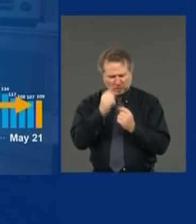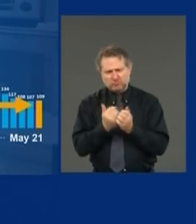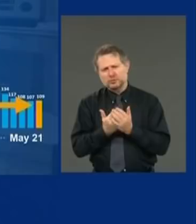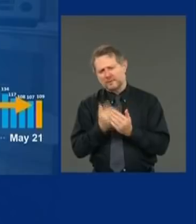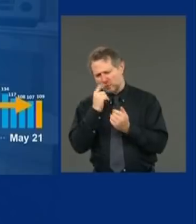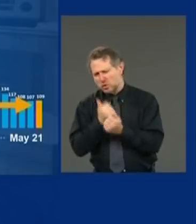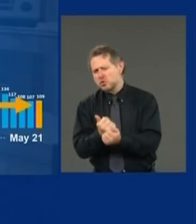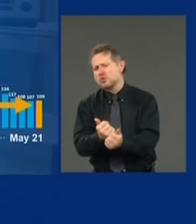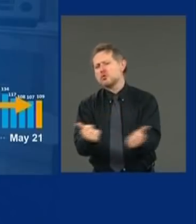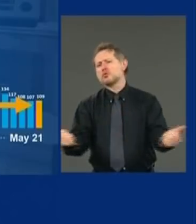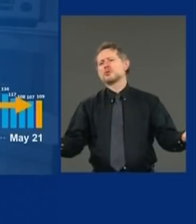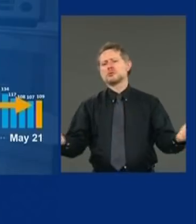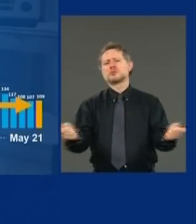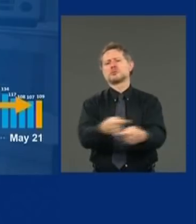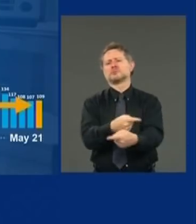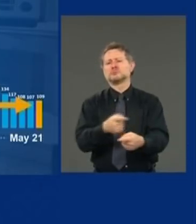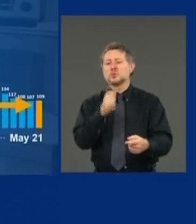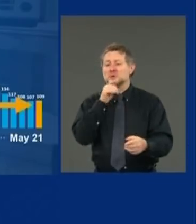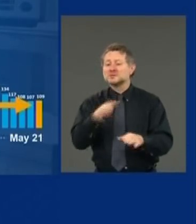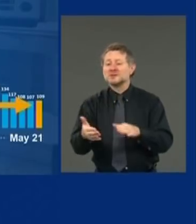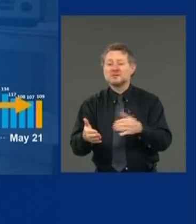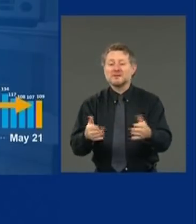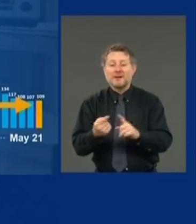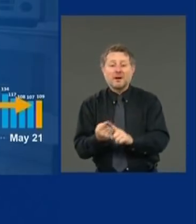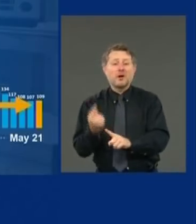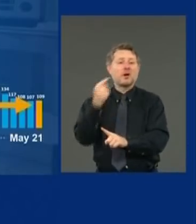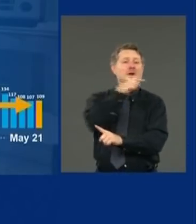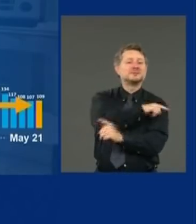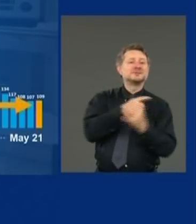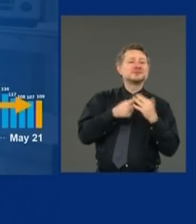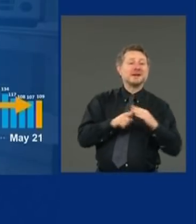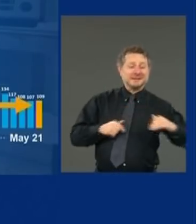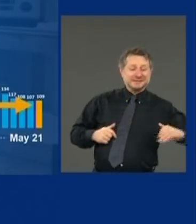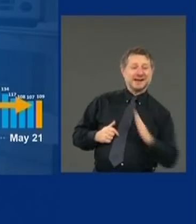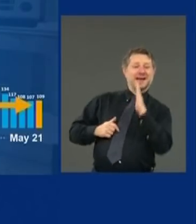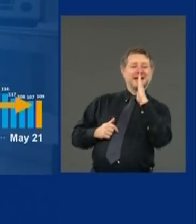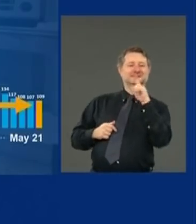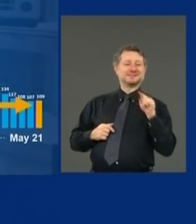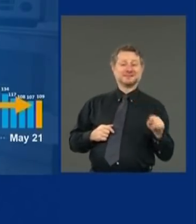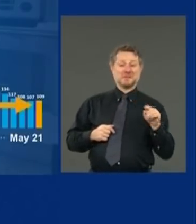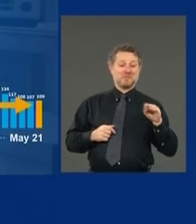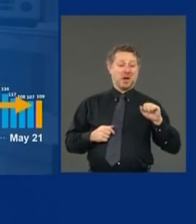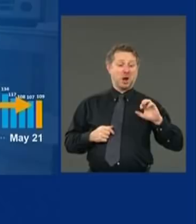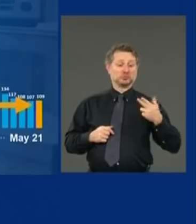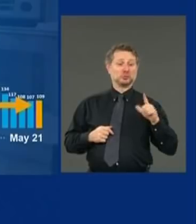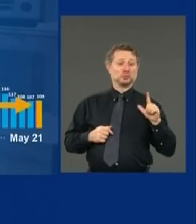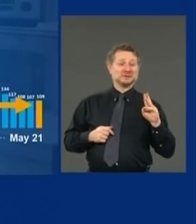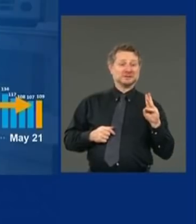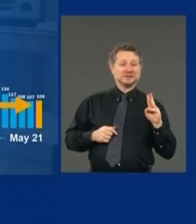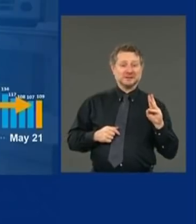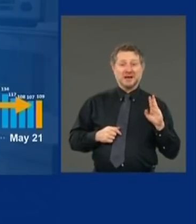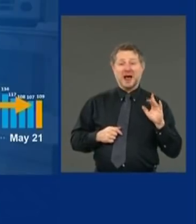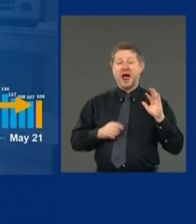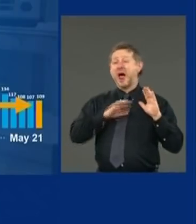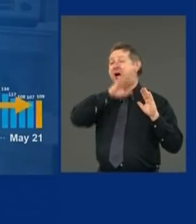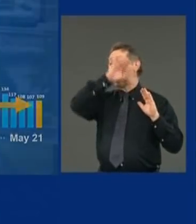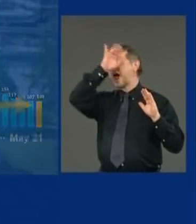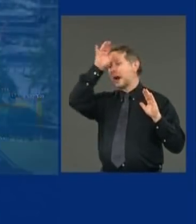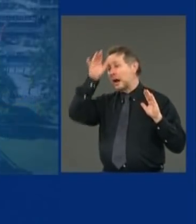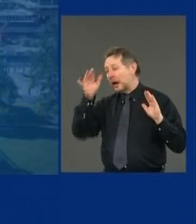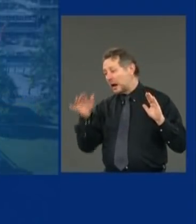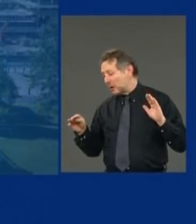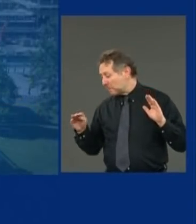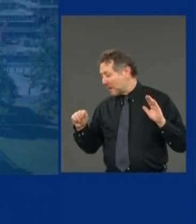Again, you see how quick that spike went up and you see how slow it is to come down. So we want to make sure we don't go back